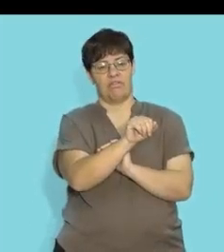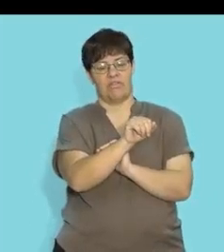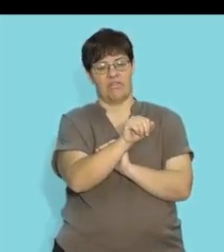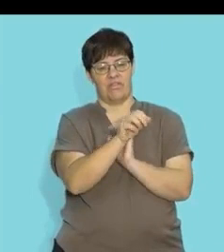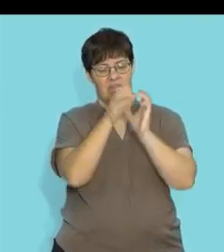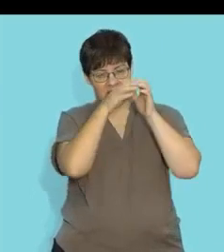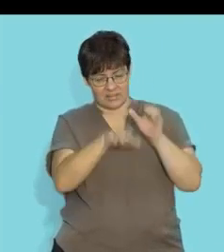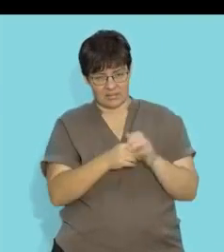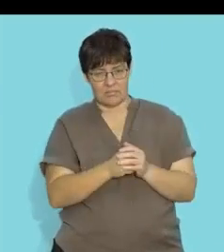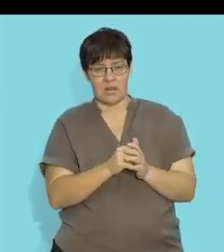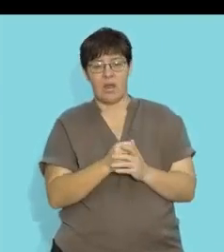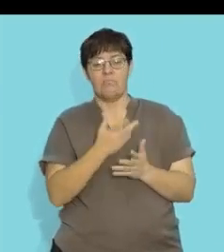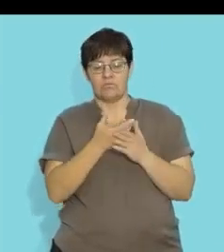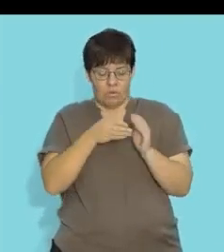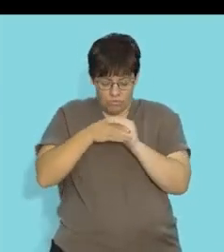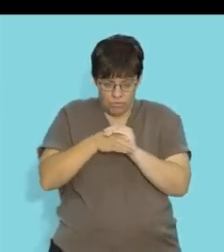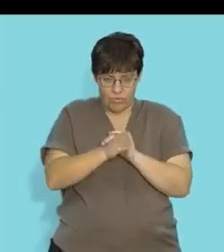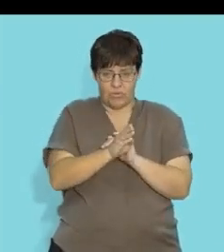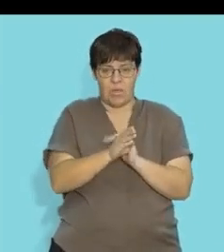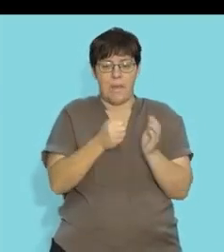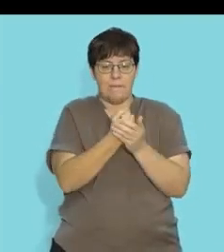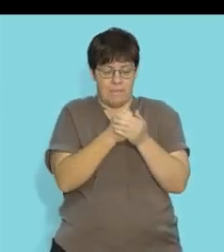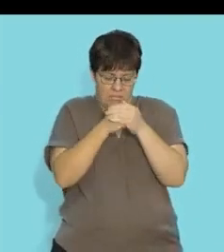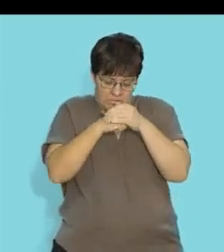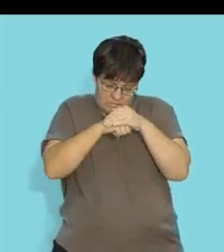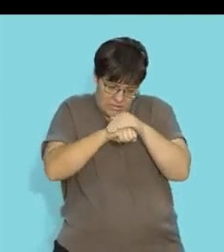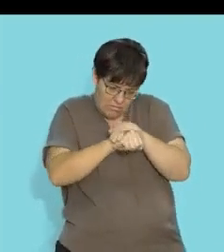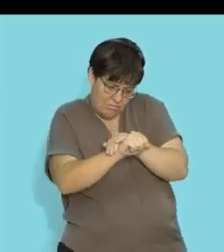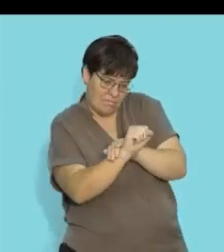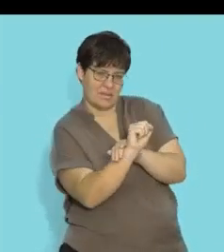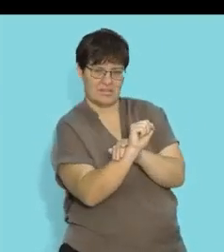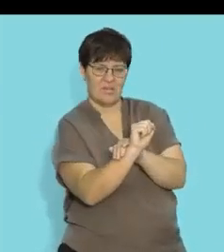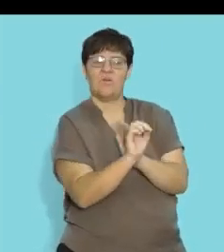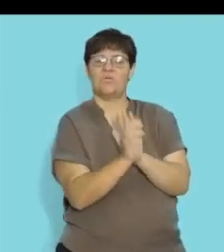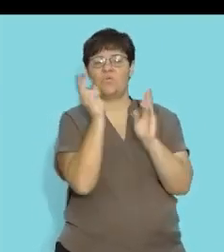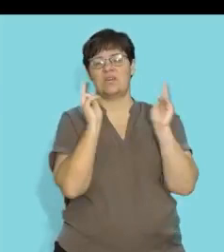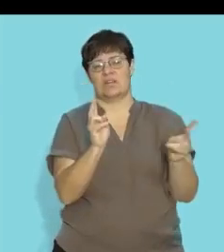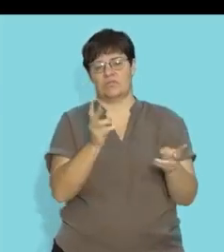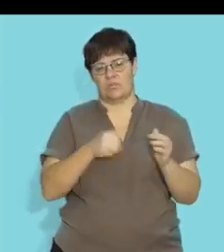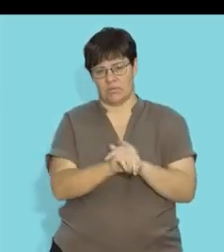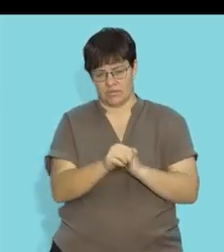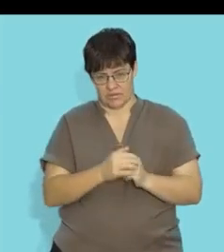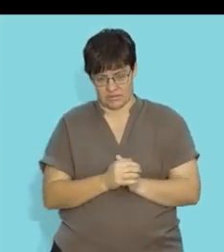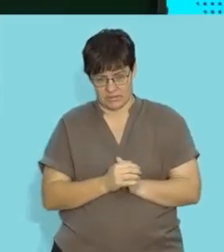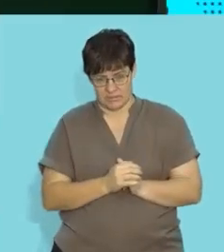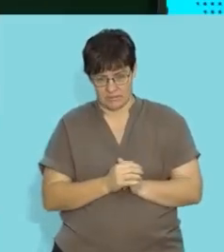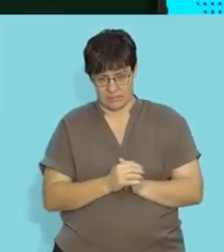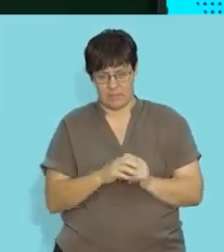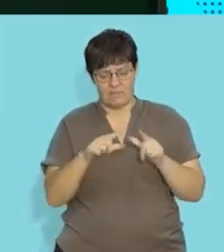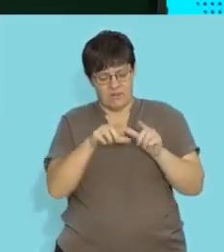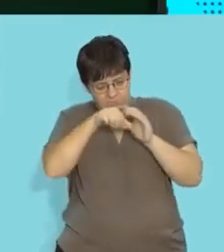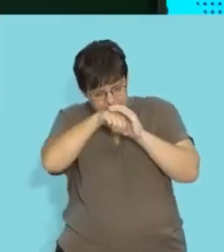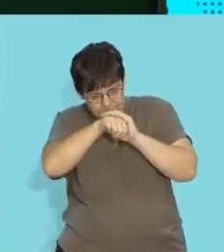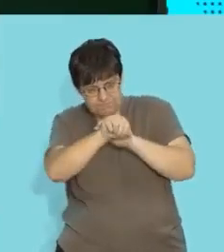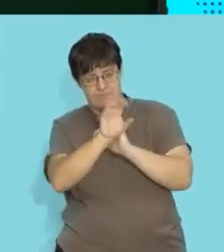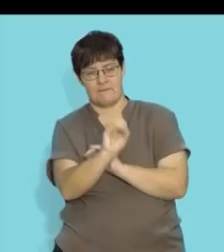refers to the process the passage through it the baby passes during a normal natural vaginal delivery so let's